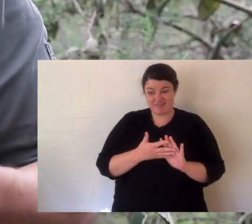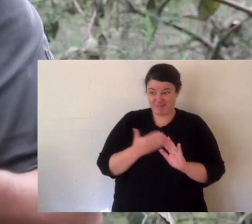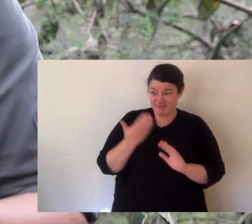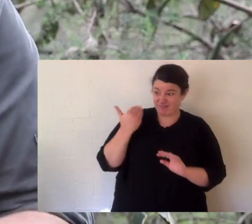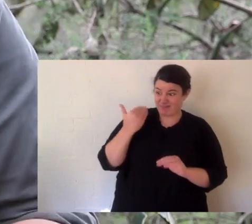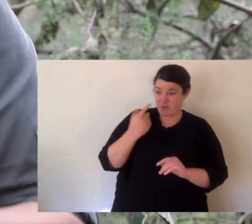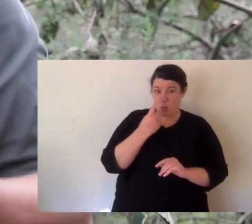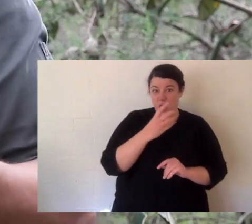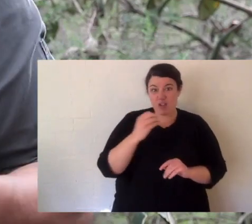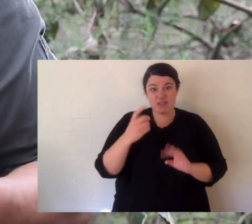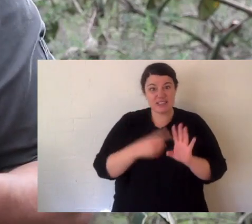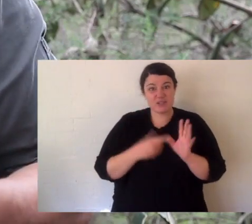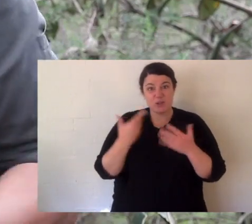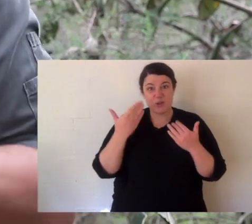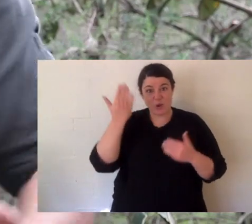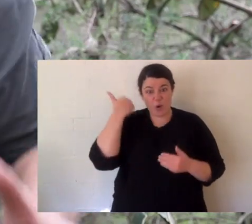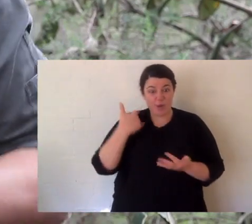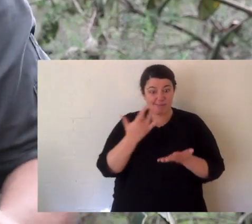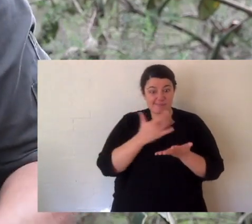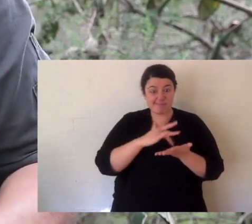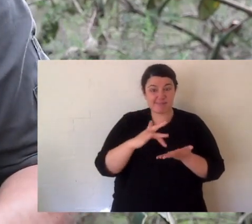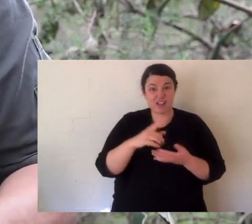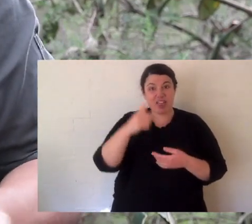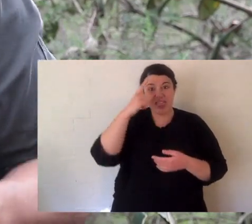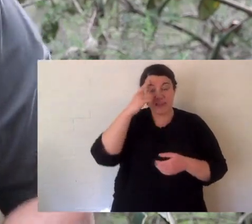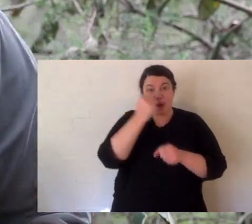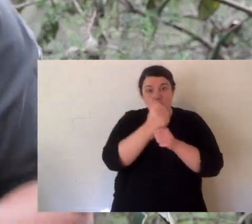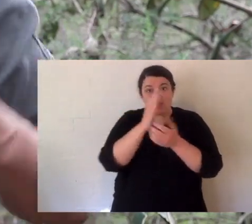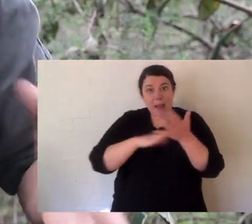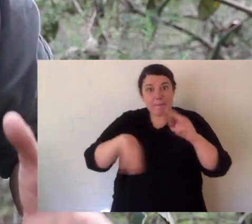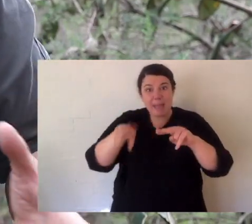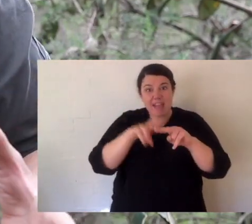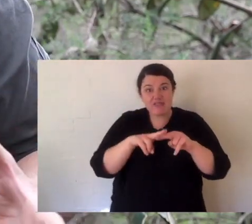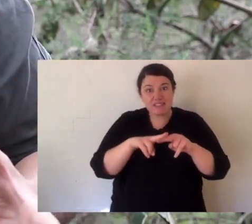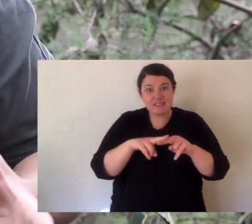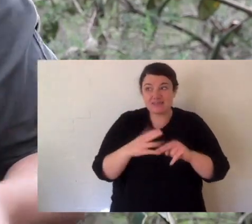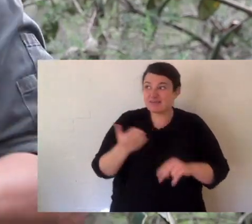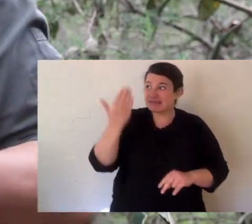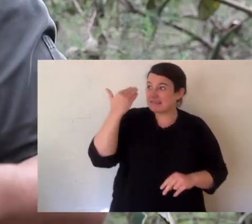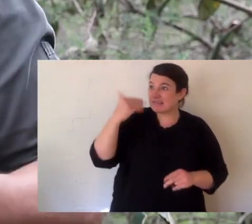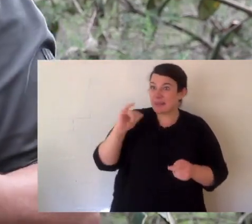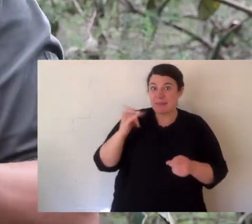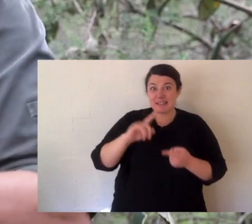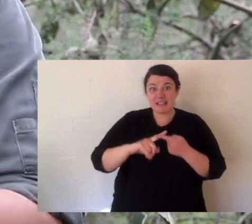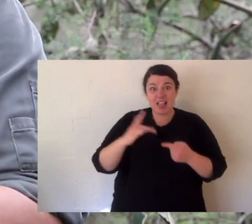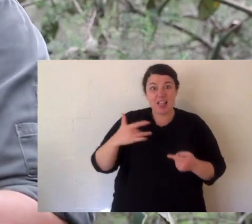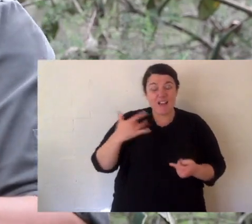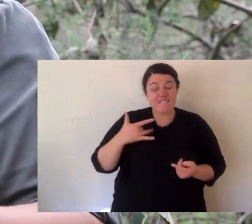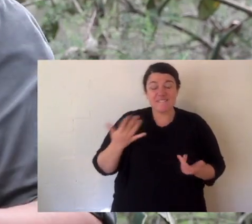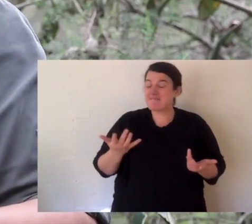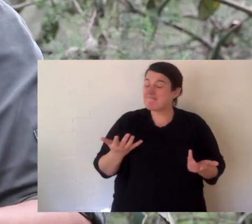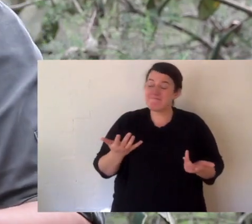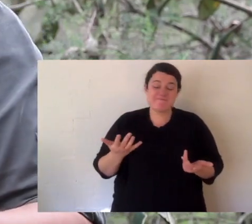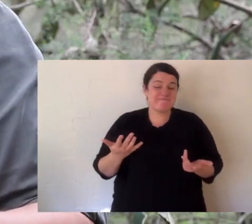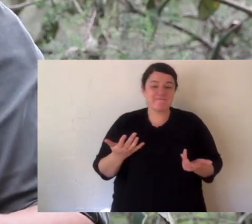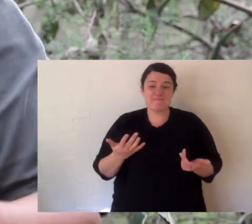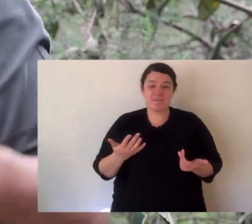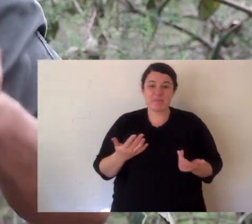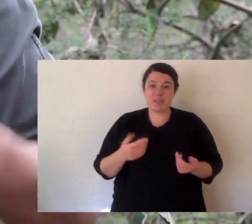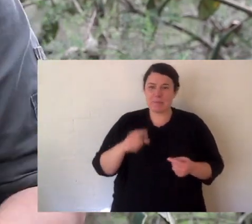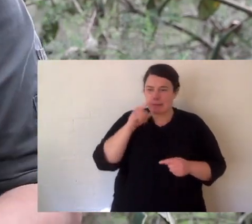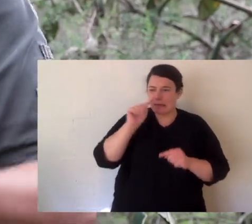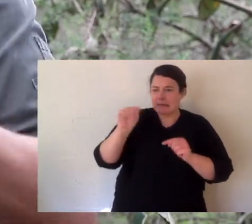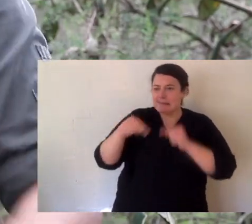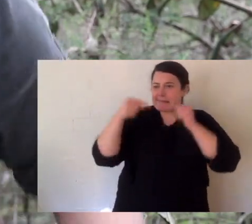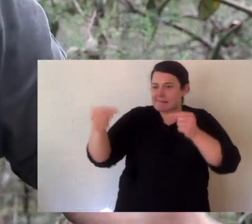that was here only a hundred years ago. That's not too long ago. Think about your nan or your pop or old people that you, only a couple of generations ago